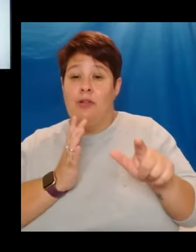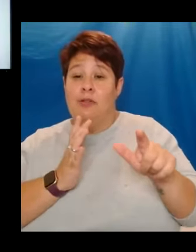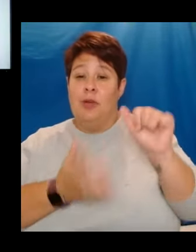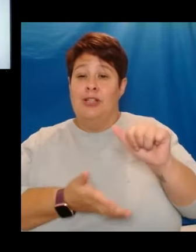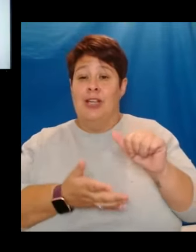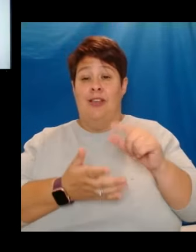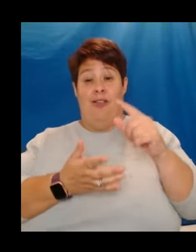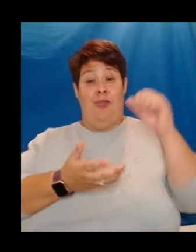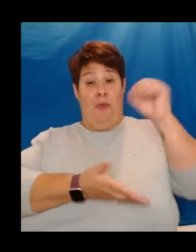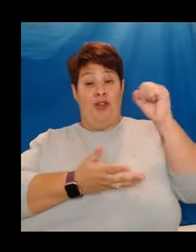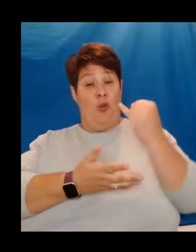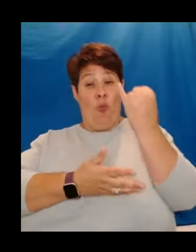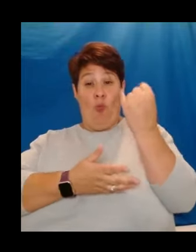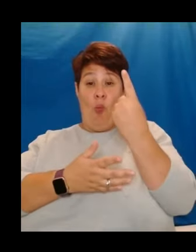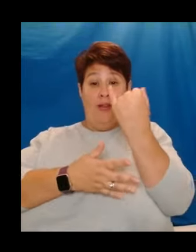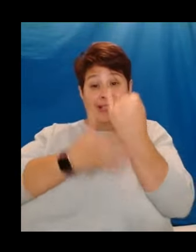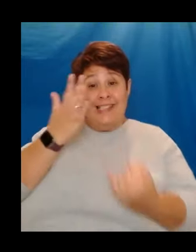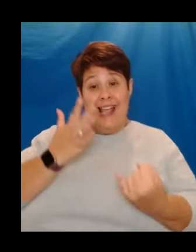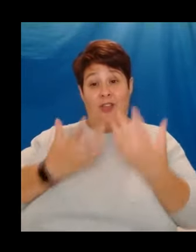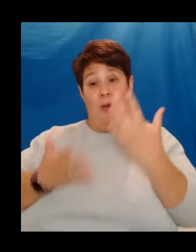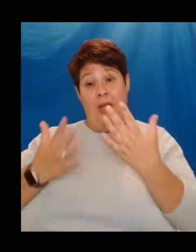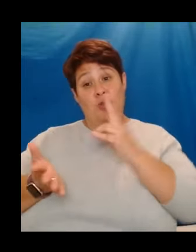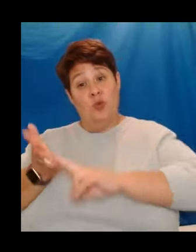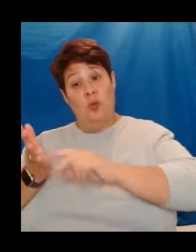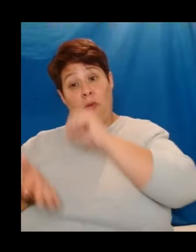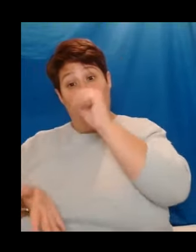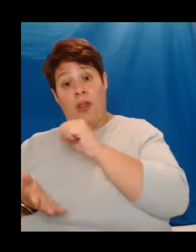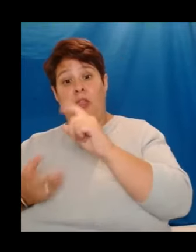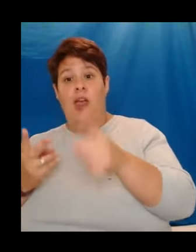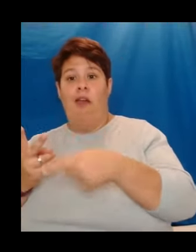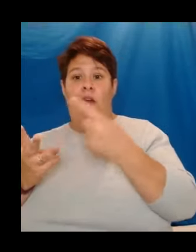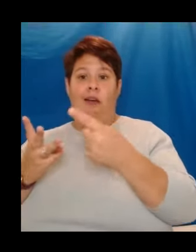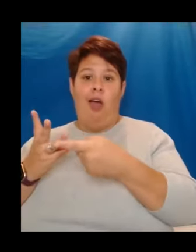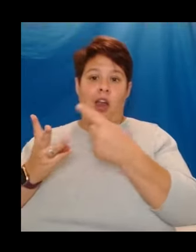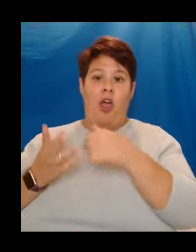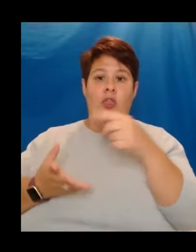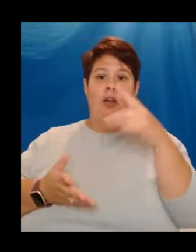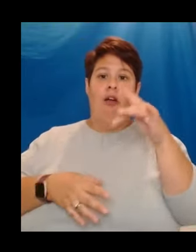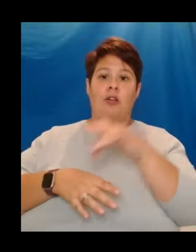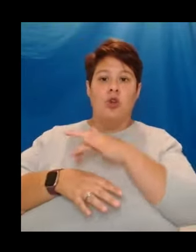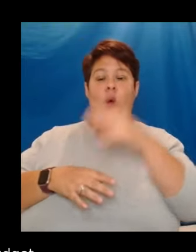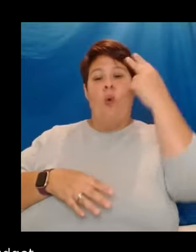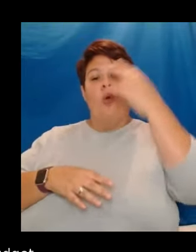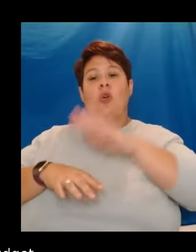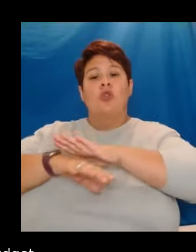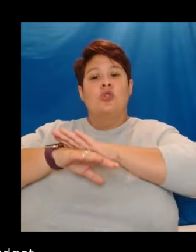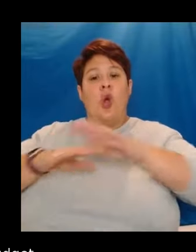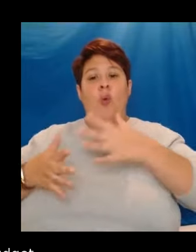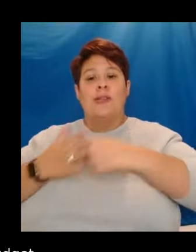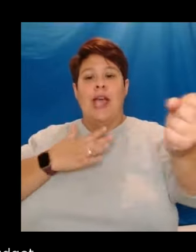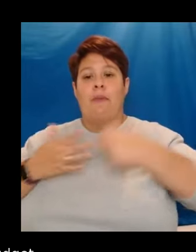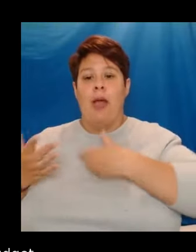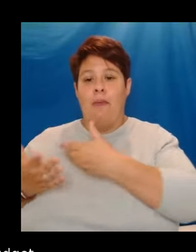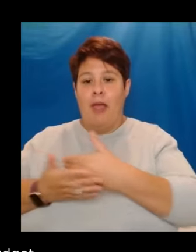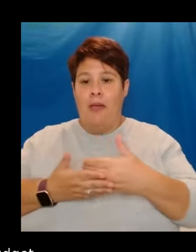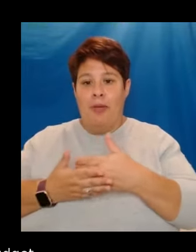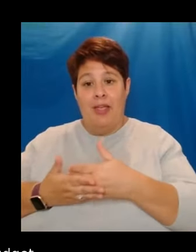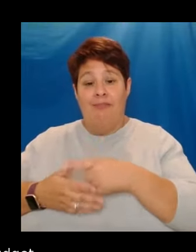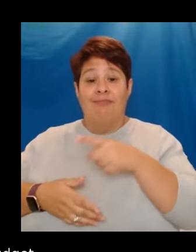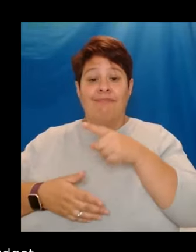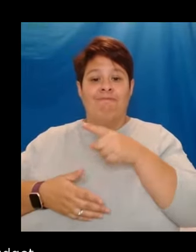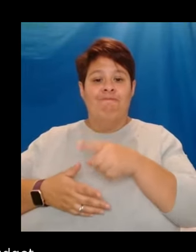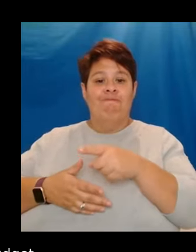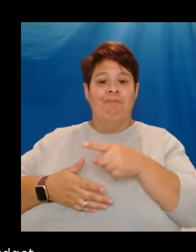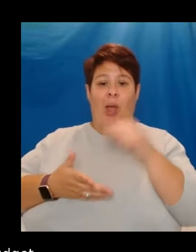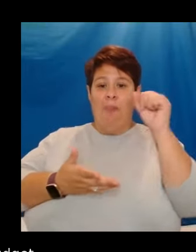budget at that time. Then I made a show called Don't Take My Baby on a BBC drama doc budget. This year, I'm